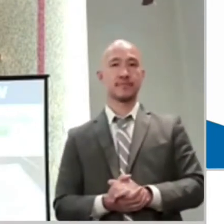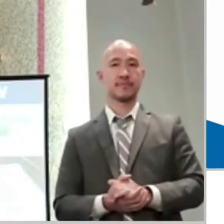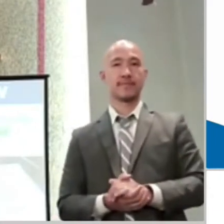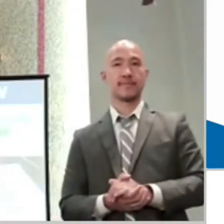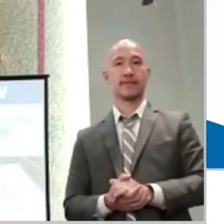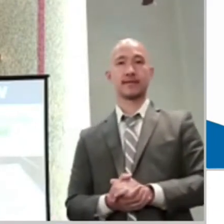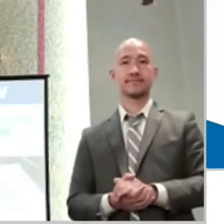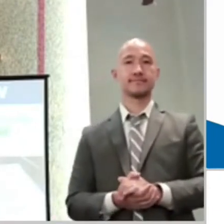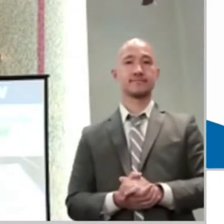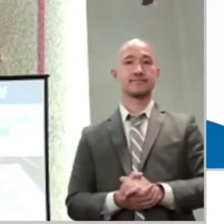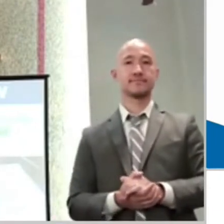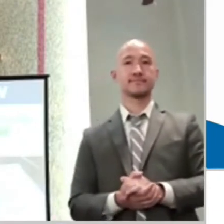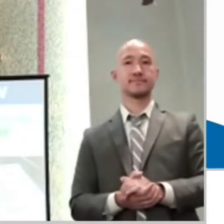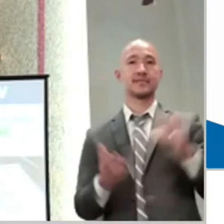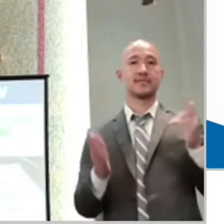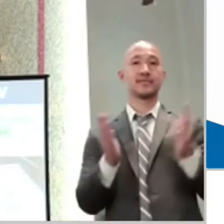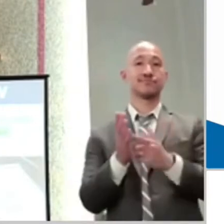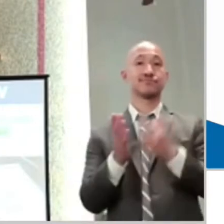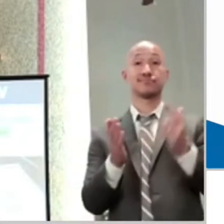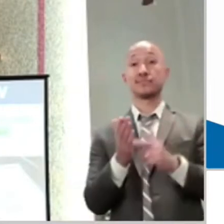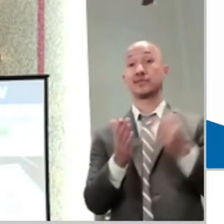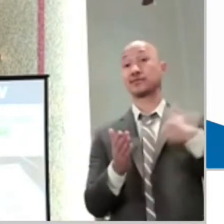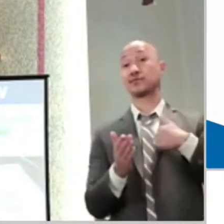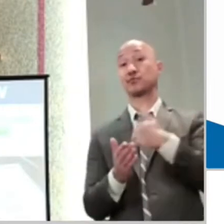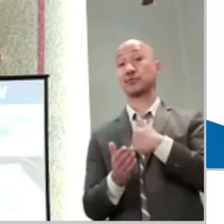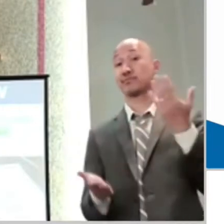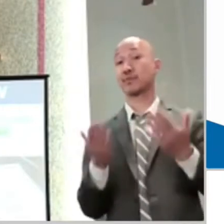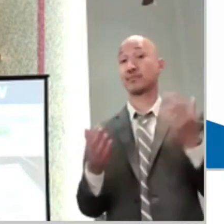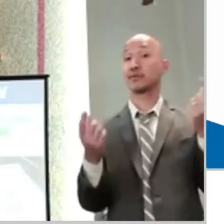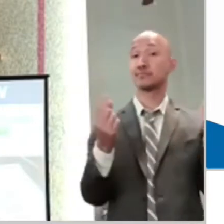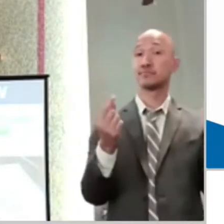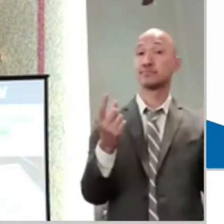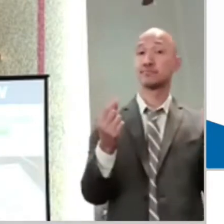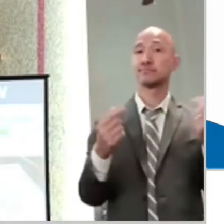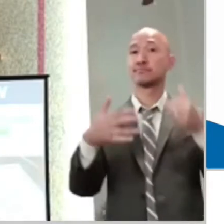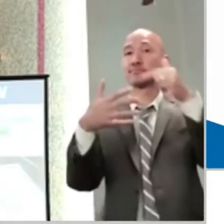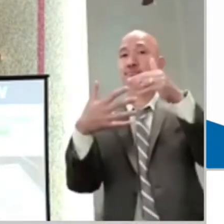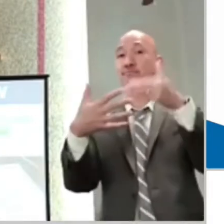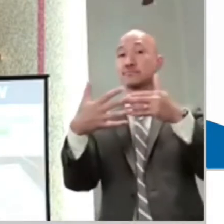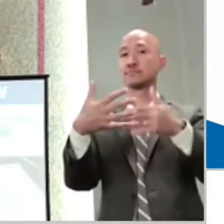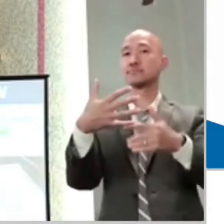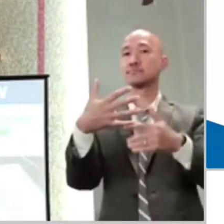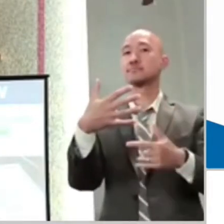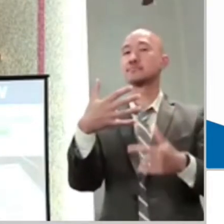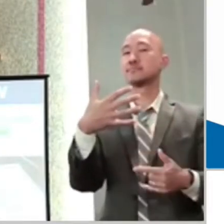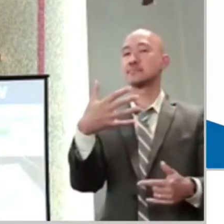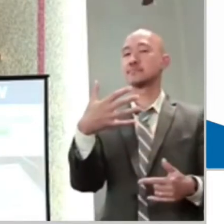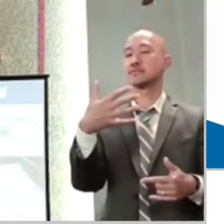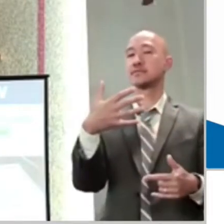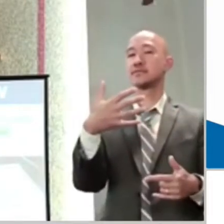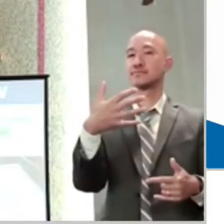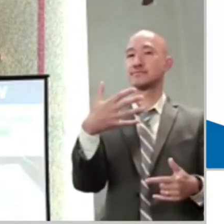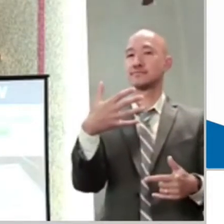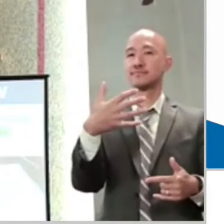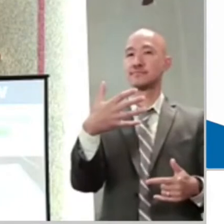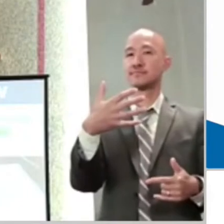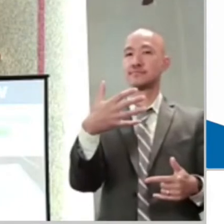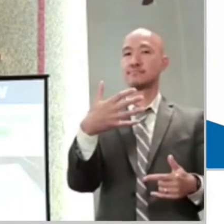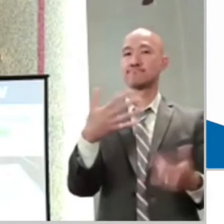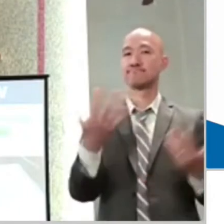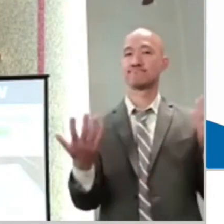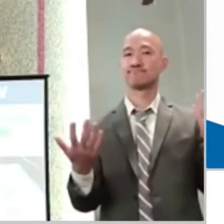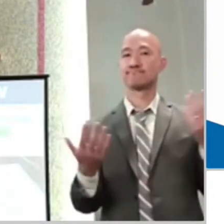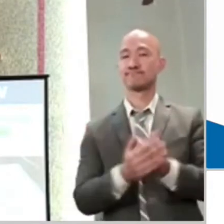be right for God, even though I know I'm not. But I'm thankful that He made me righteous in Christ. And that's why I